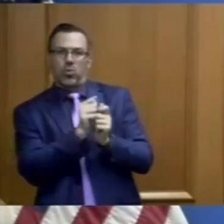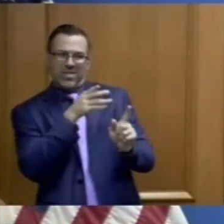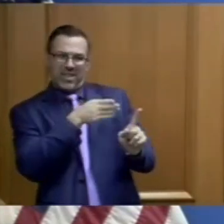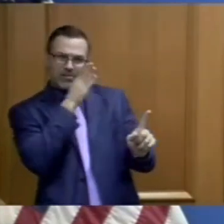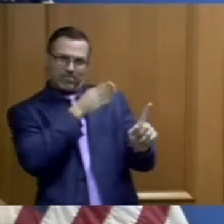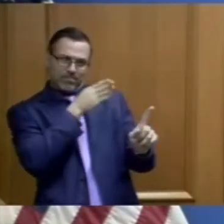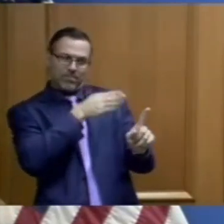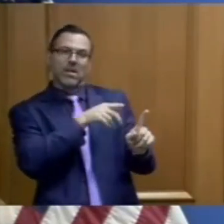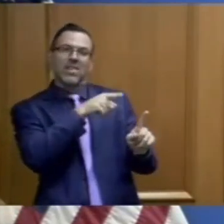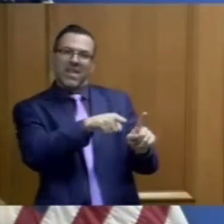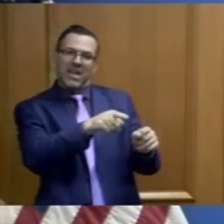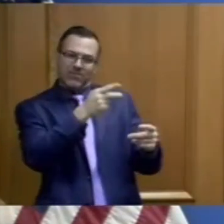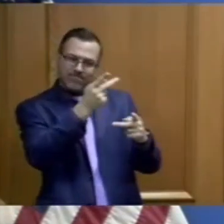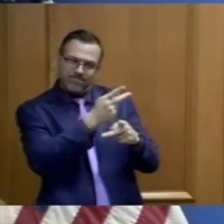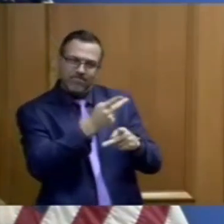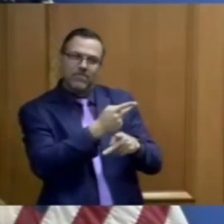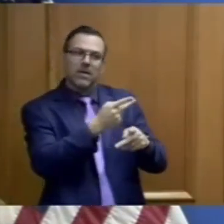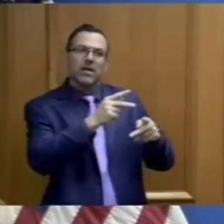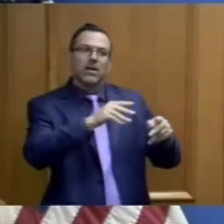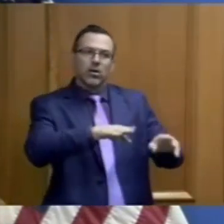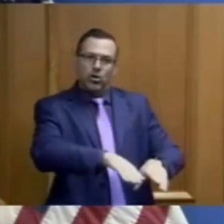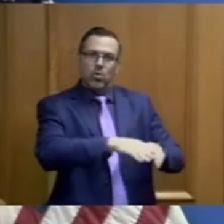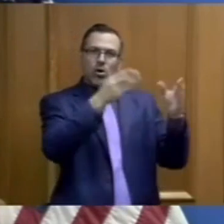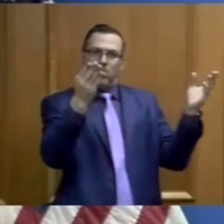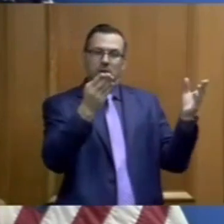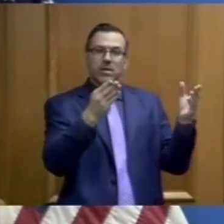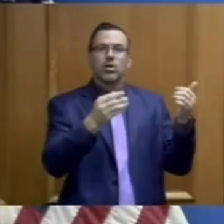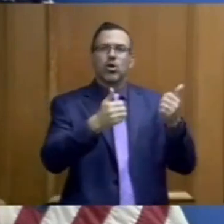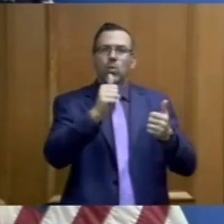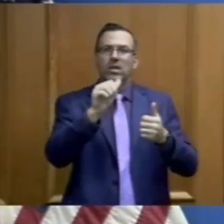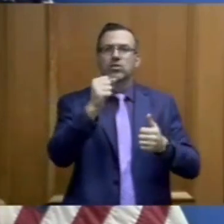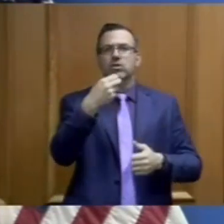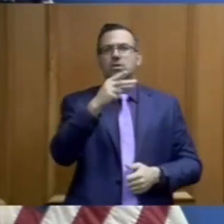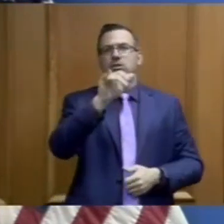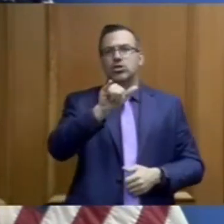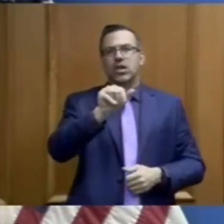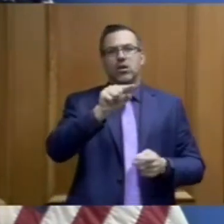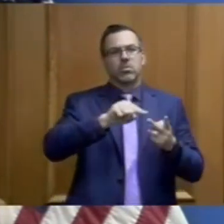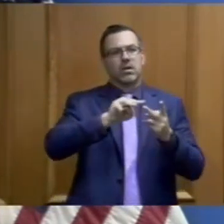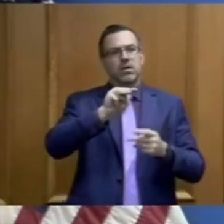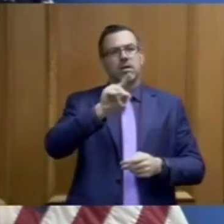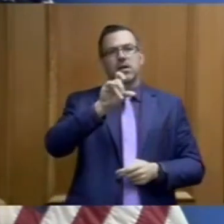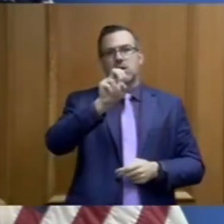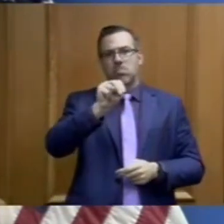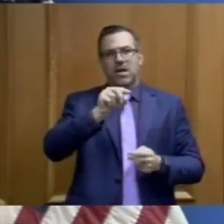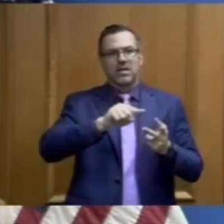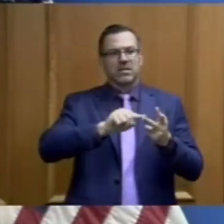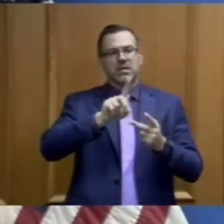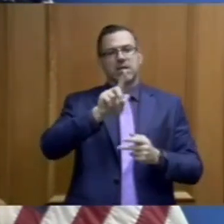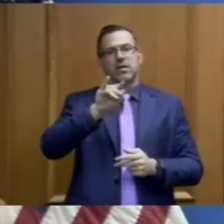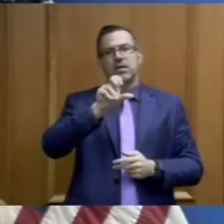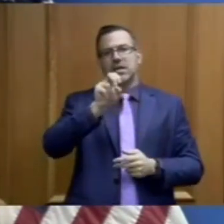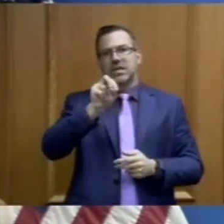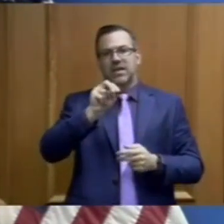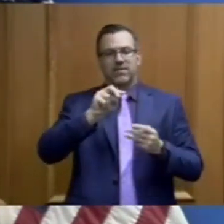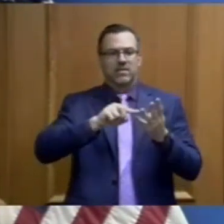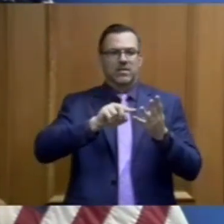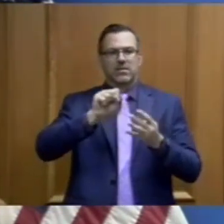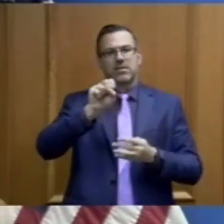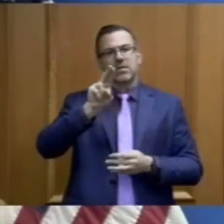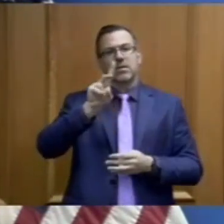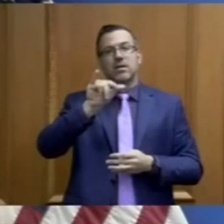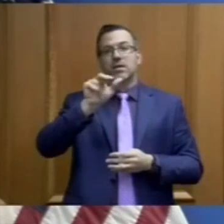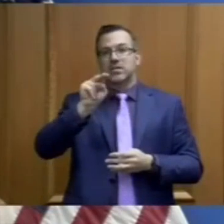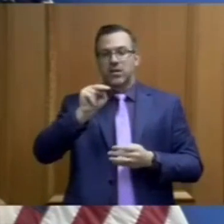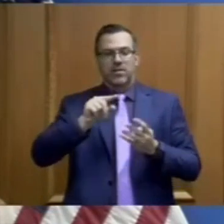own plans to reopen. These counties are Shelby, Madison, Davidson, Hamilton, Knox, and Sullivan and we want to be